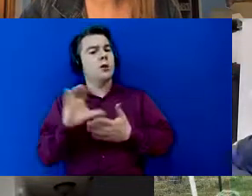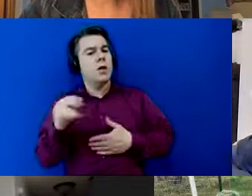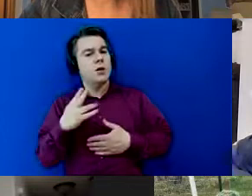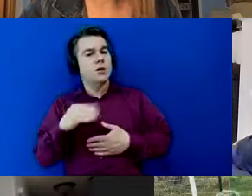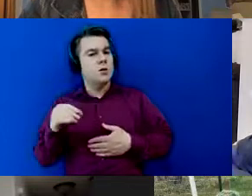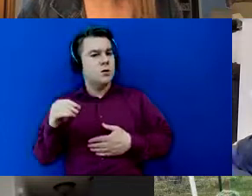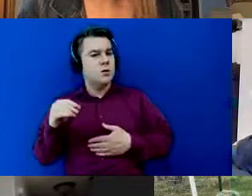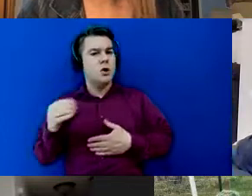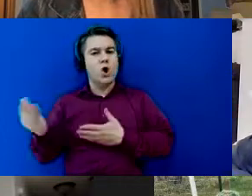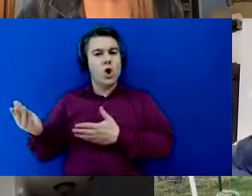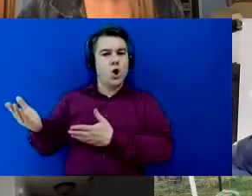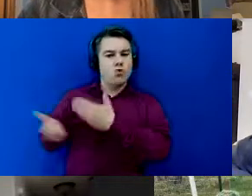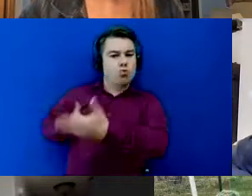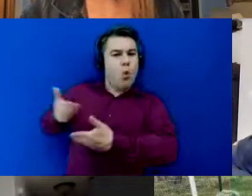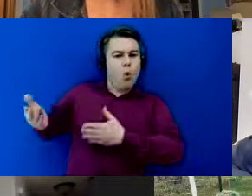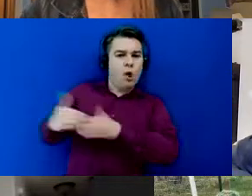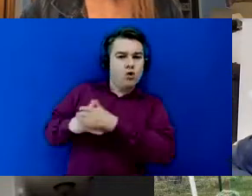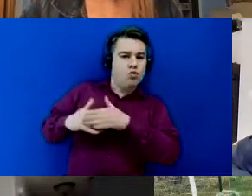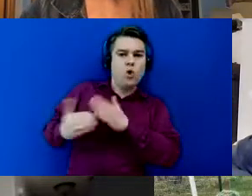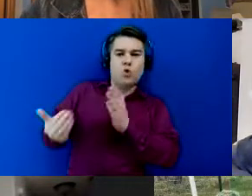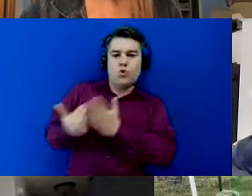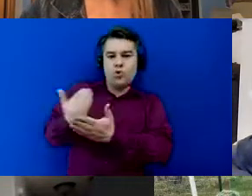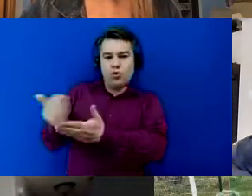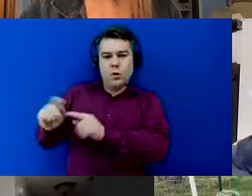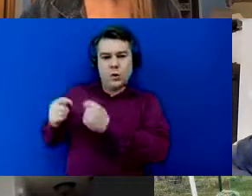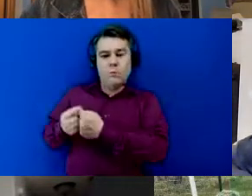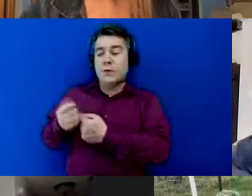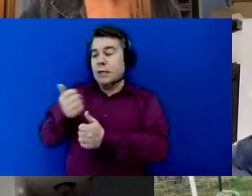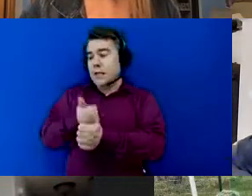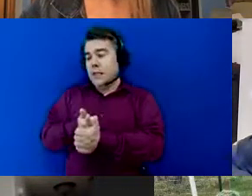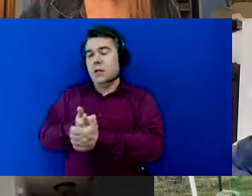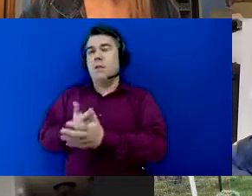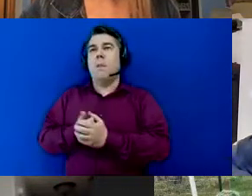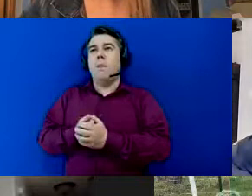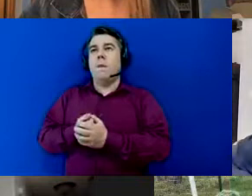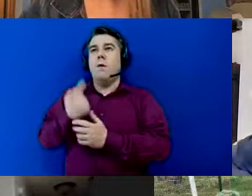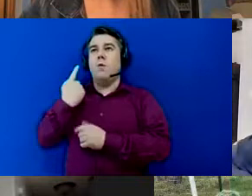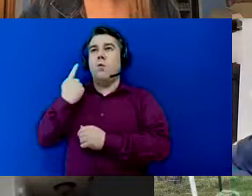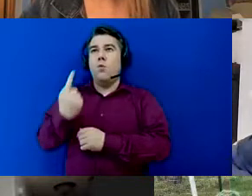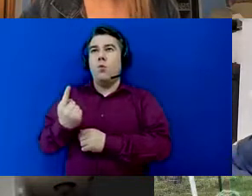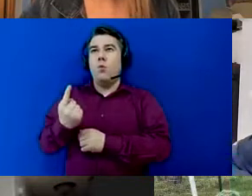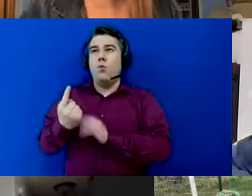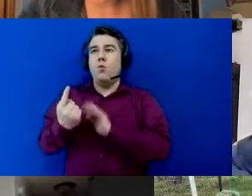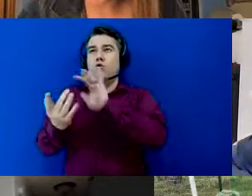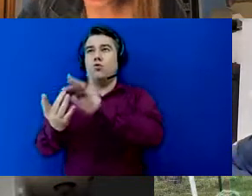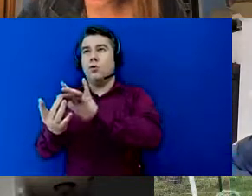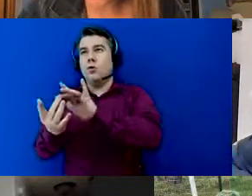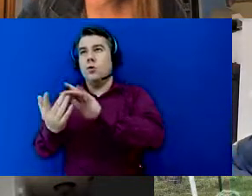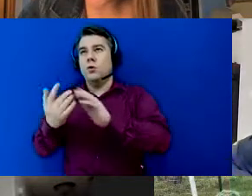members each one each each one eat one reach one three or six